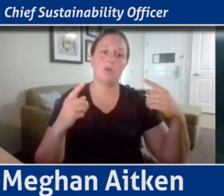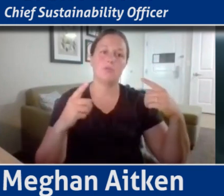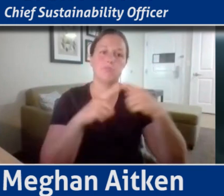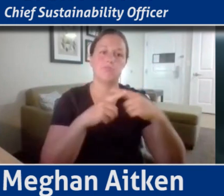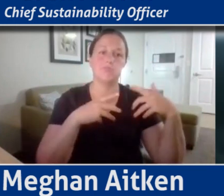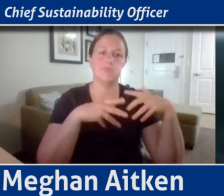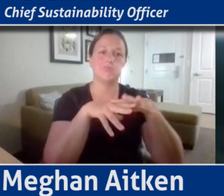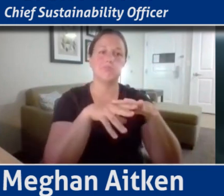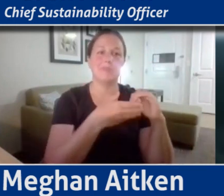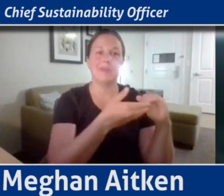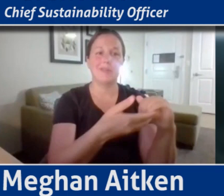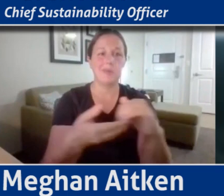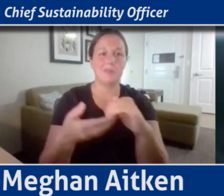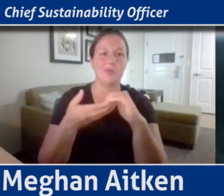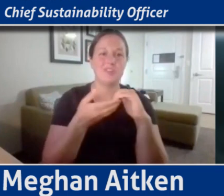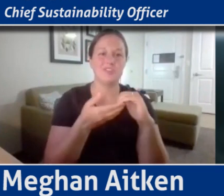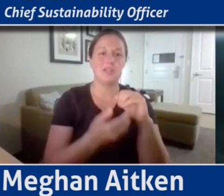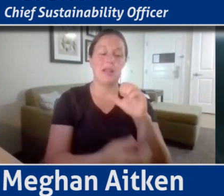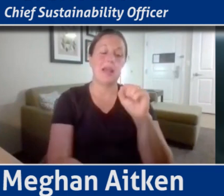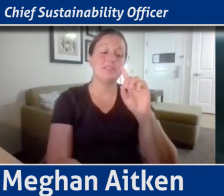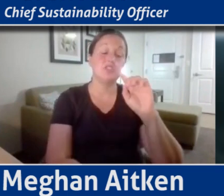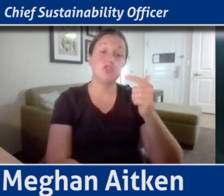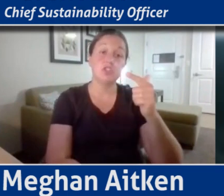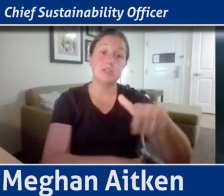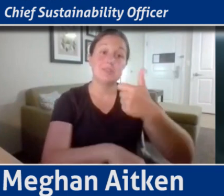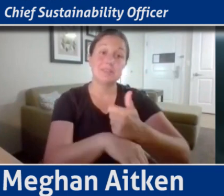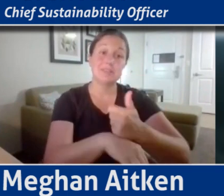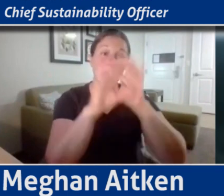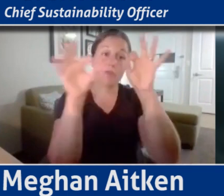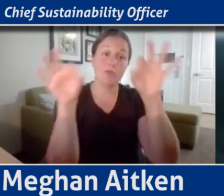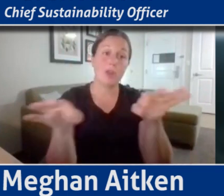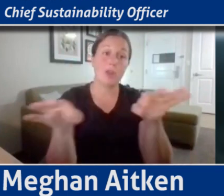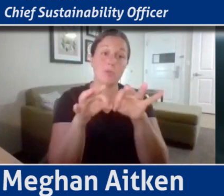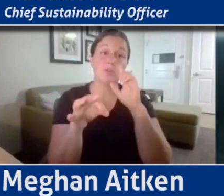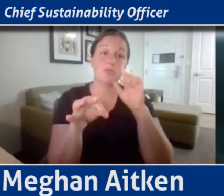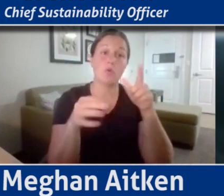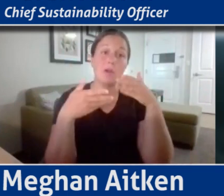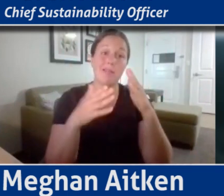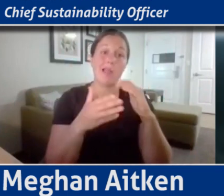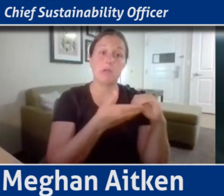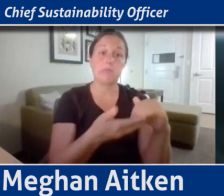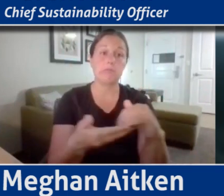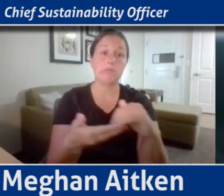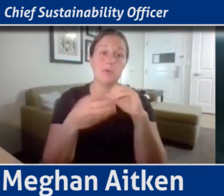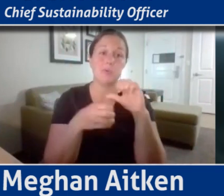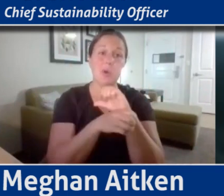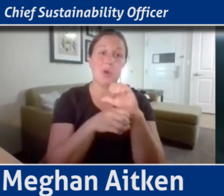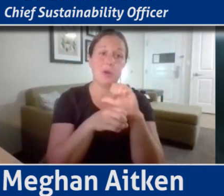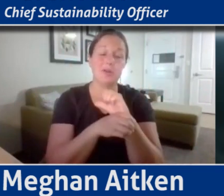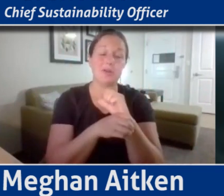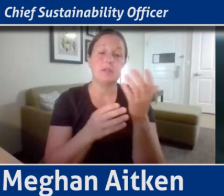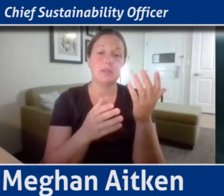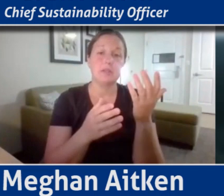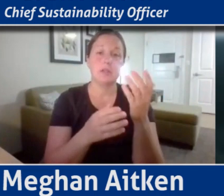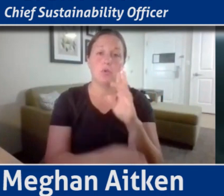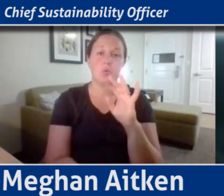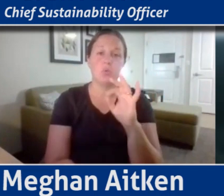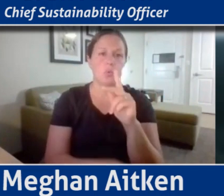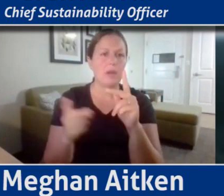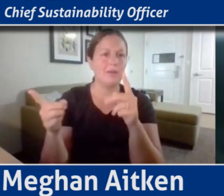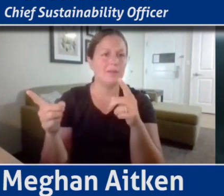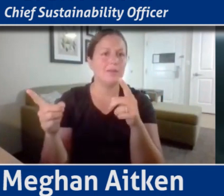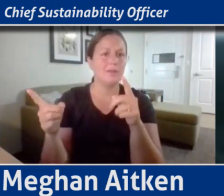that type of framework. The second thing that's been really interesting, I think, and Rick could probably attest to this as well, is we've organized